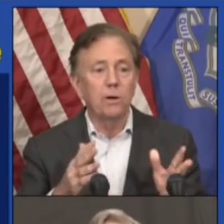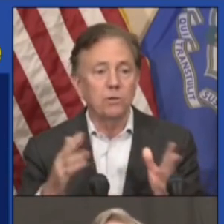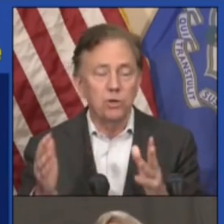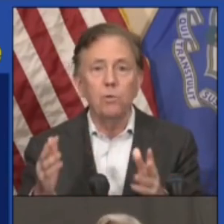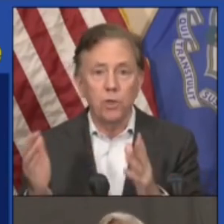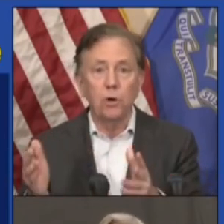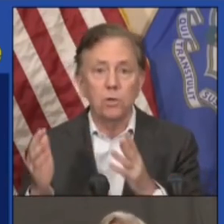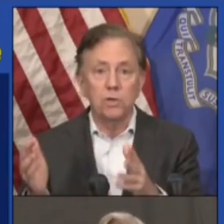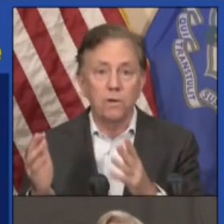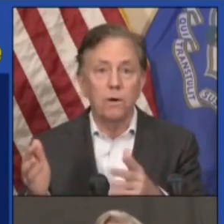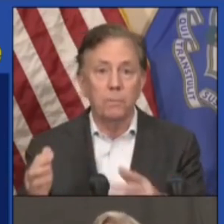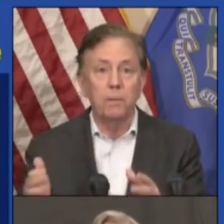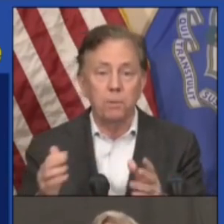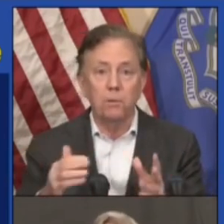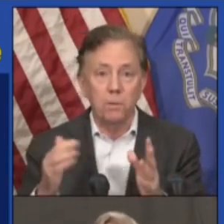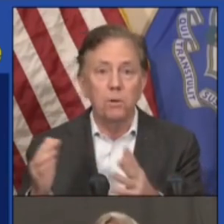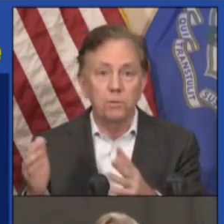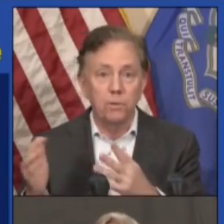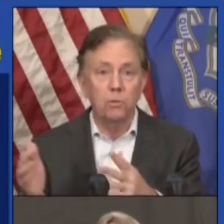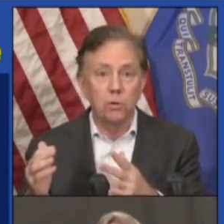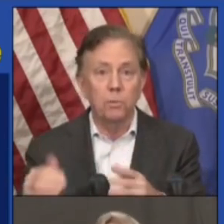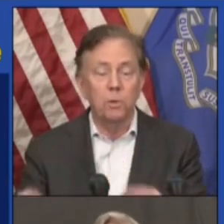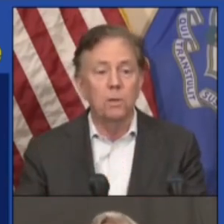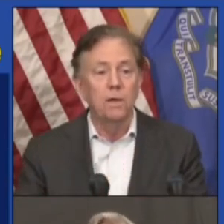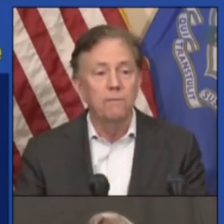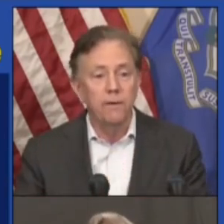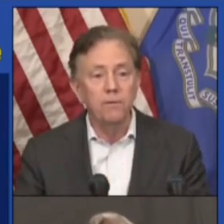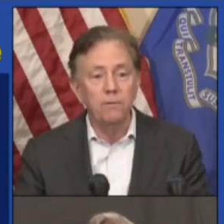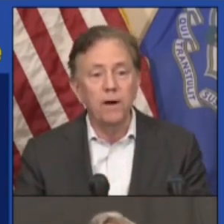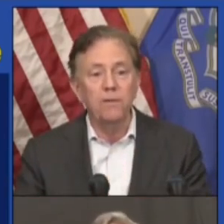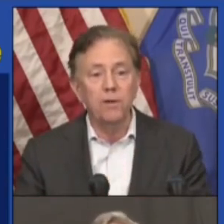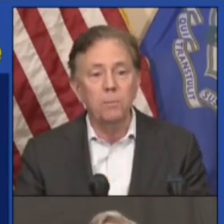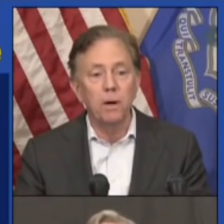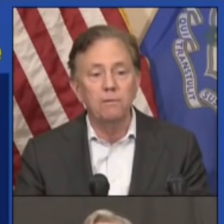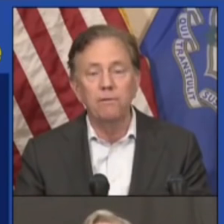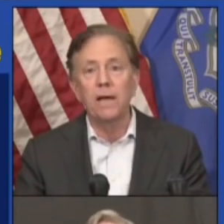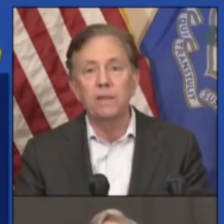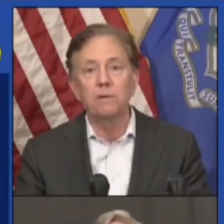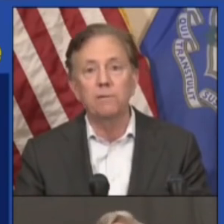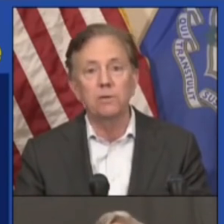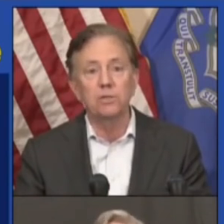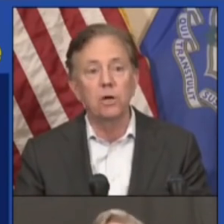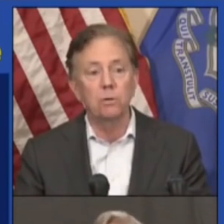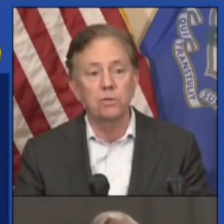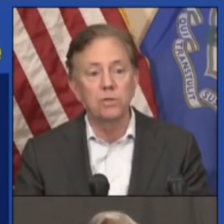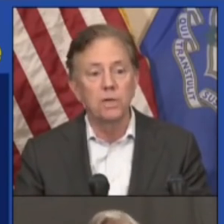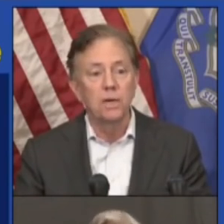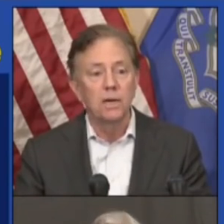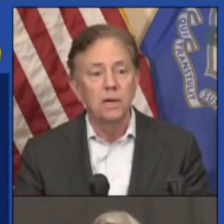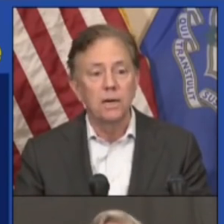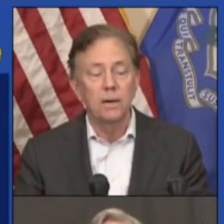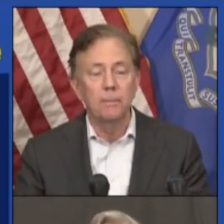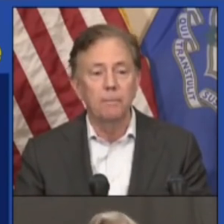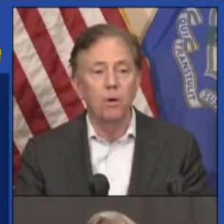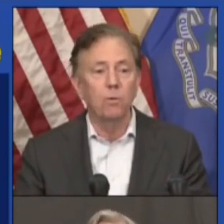we're moving in on two-thirds of our people, the most vulnerable, 55 and above have had their first dose.